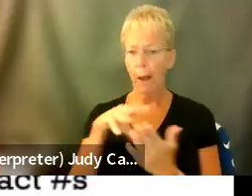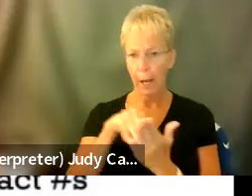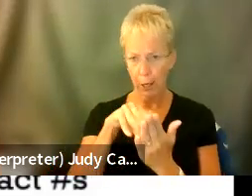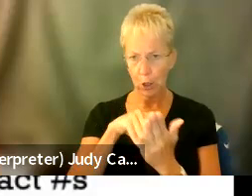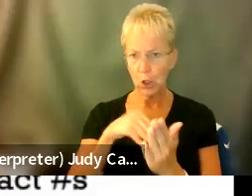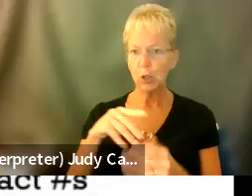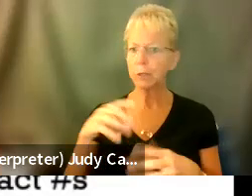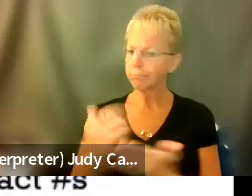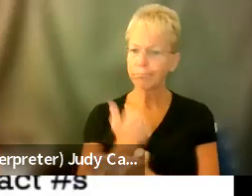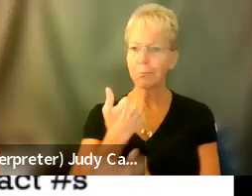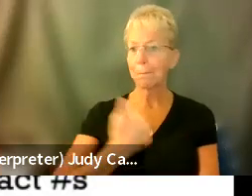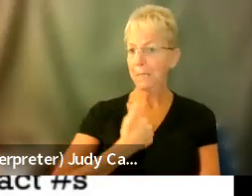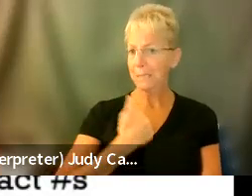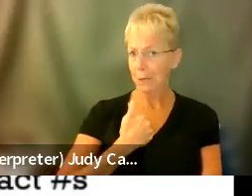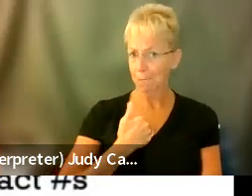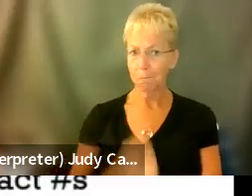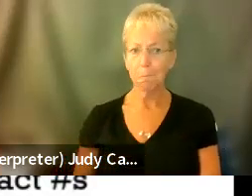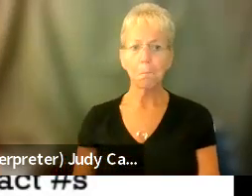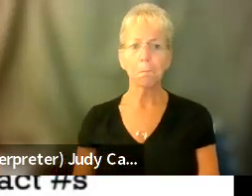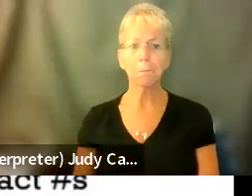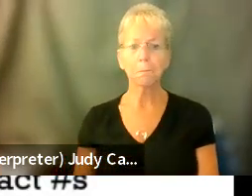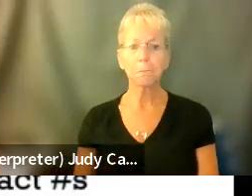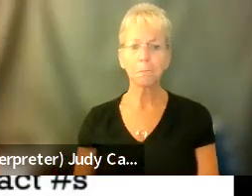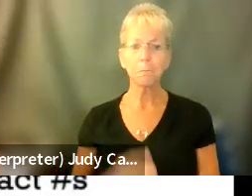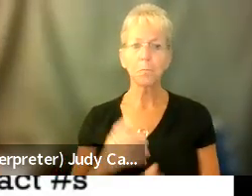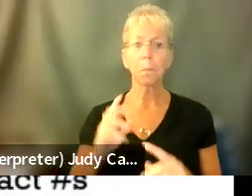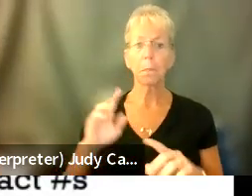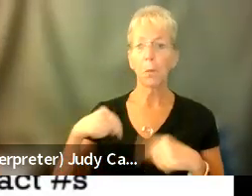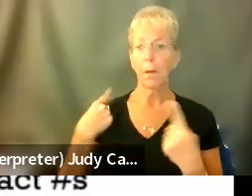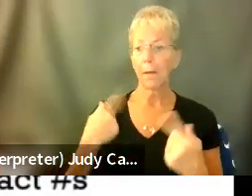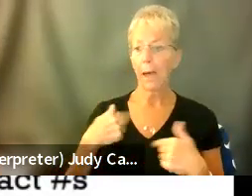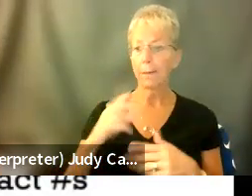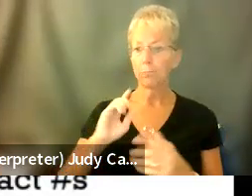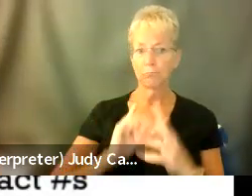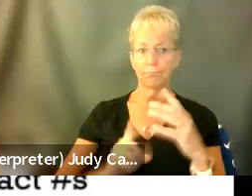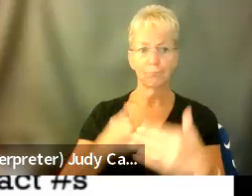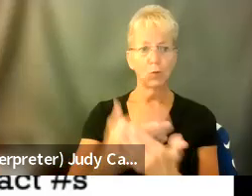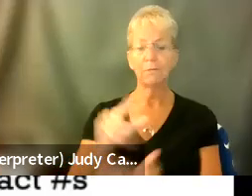to create. But also, by the time I got to a geneticist,